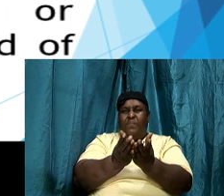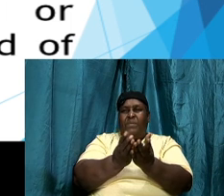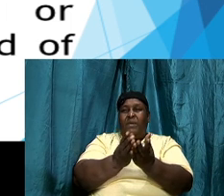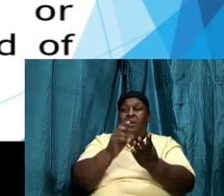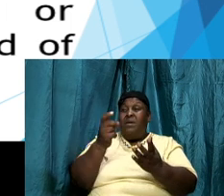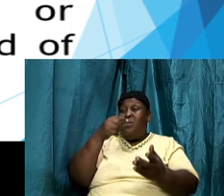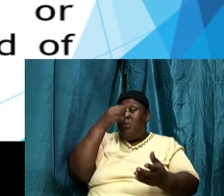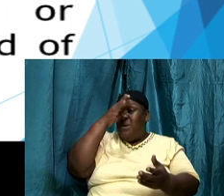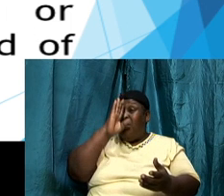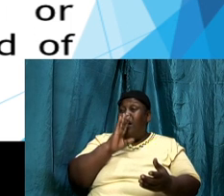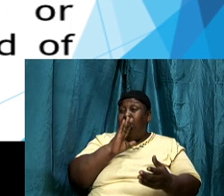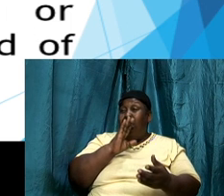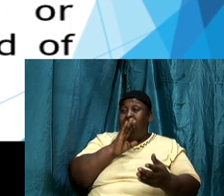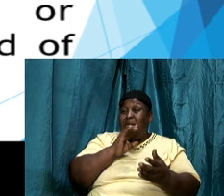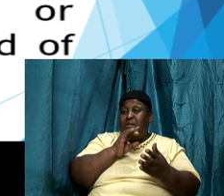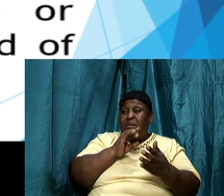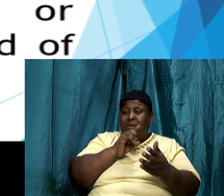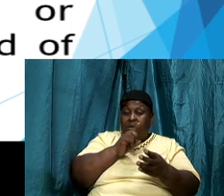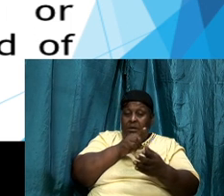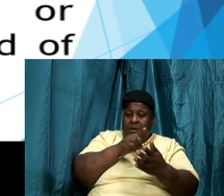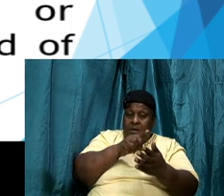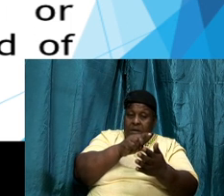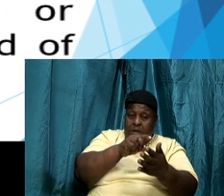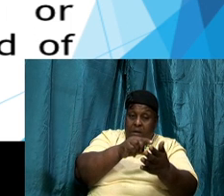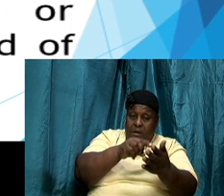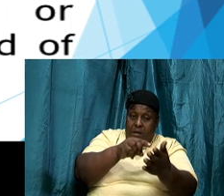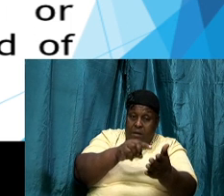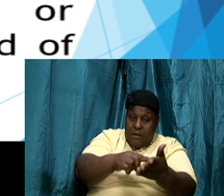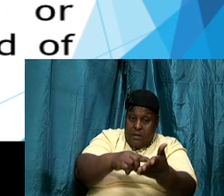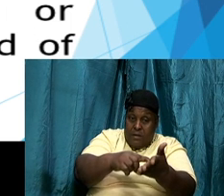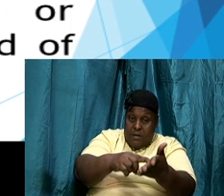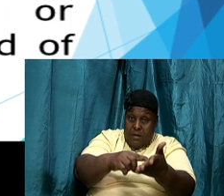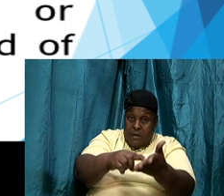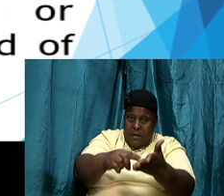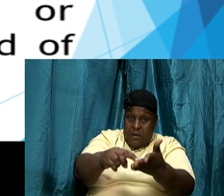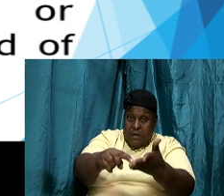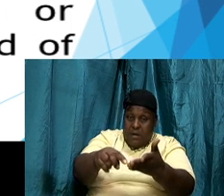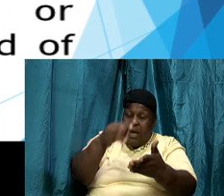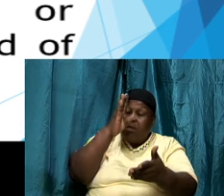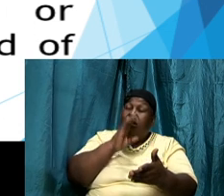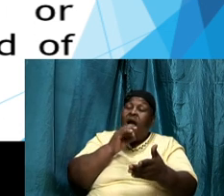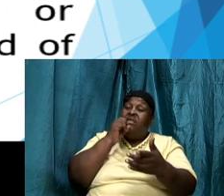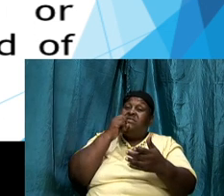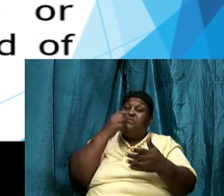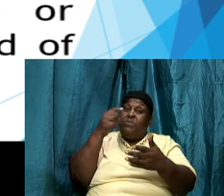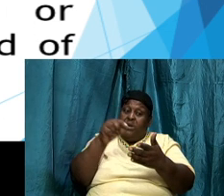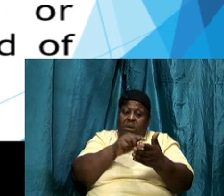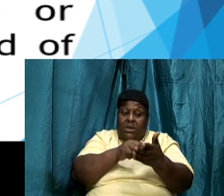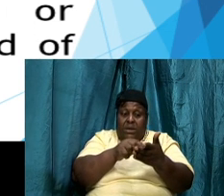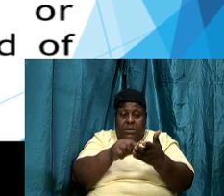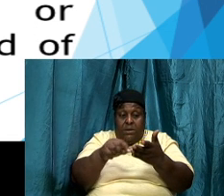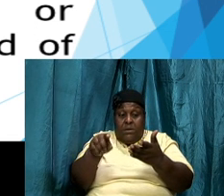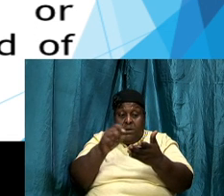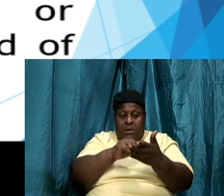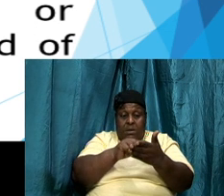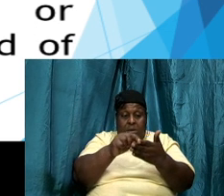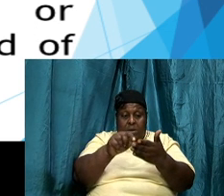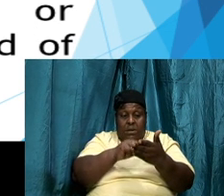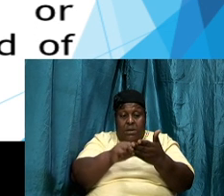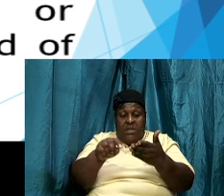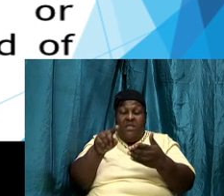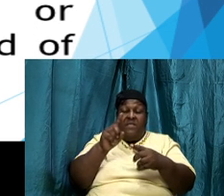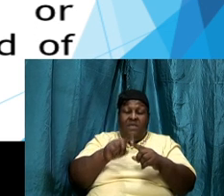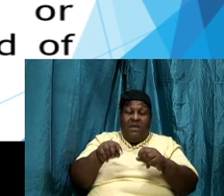direct our fingers and he speaks to us and that still happens and we can then say I